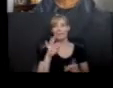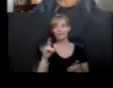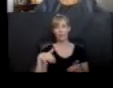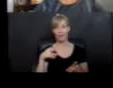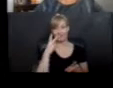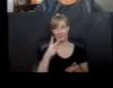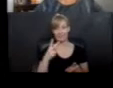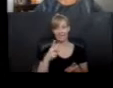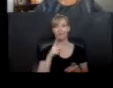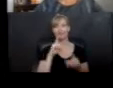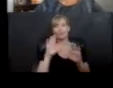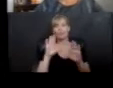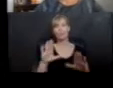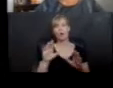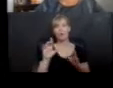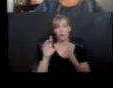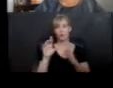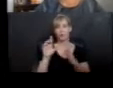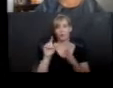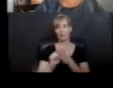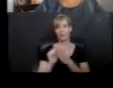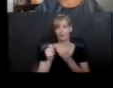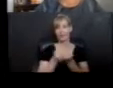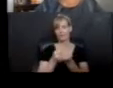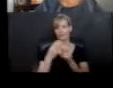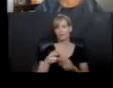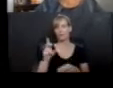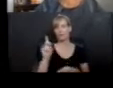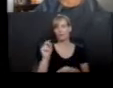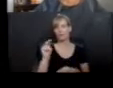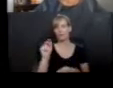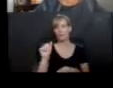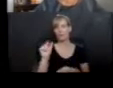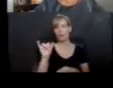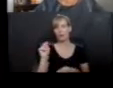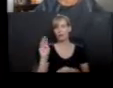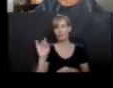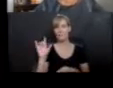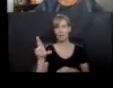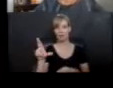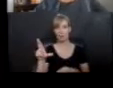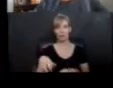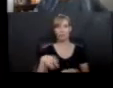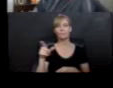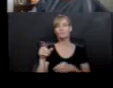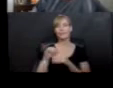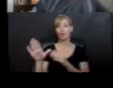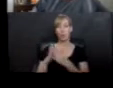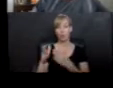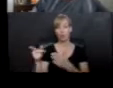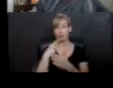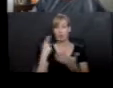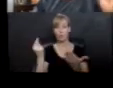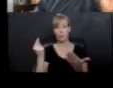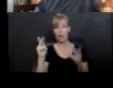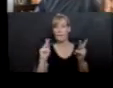wonderful literacy advocate named Donna Lynn Miller. And I read about this in one of her books. But basically, it's people writing quotes